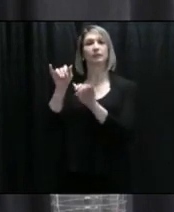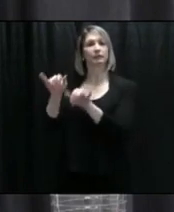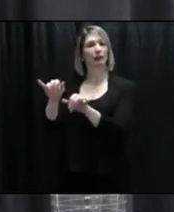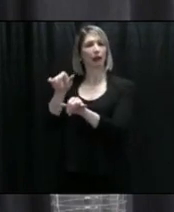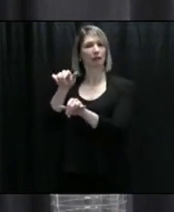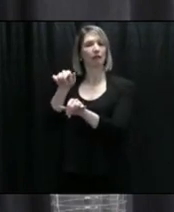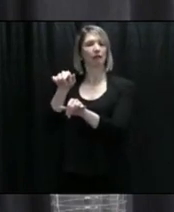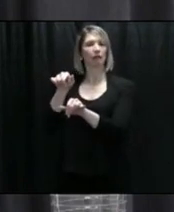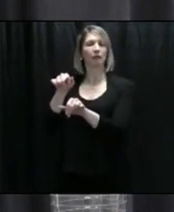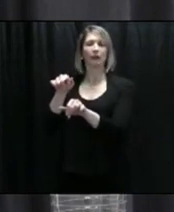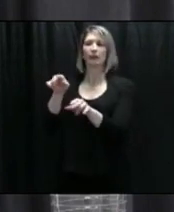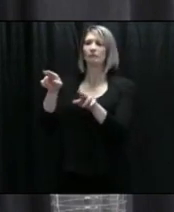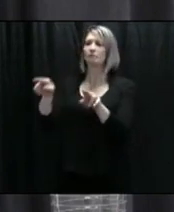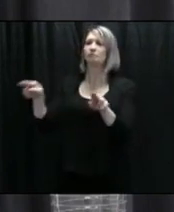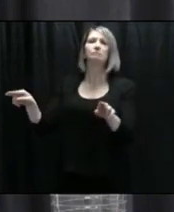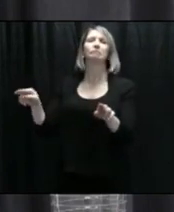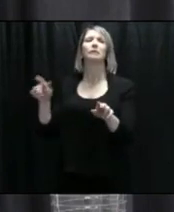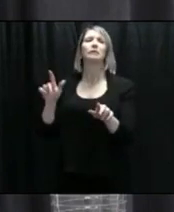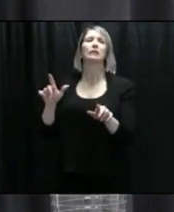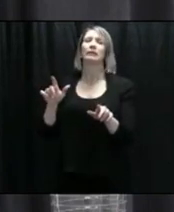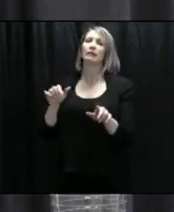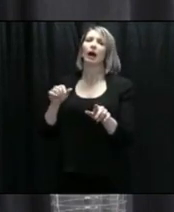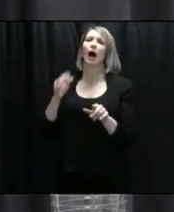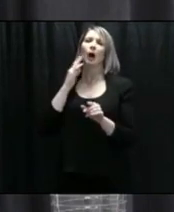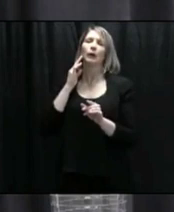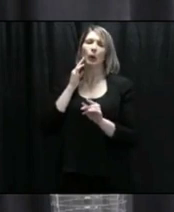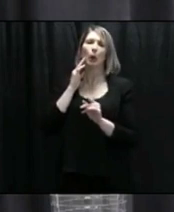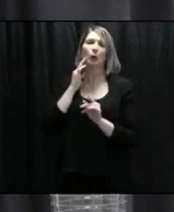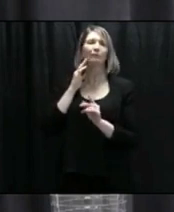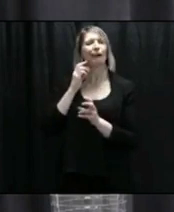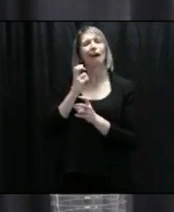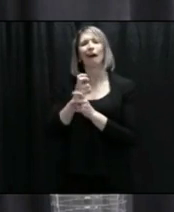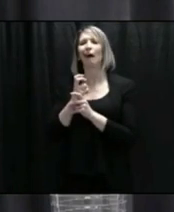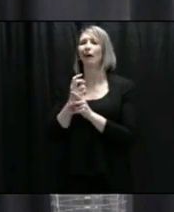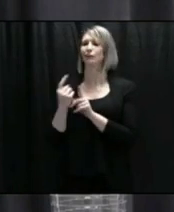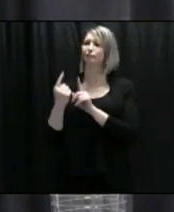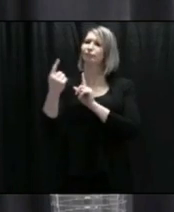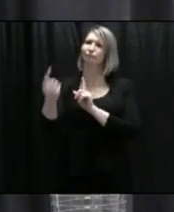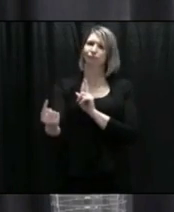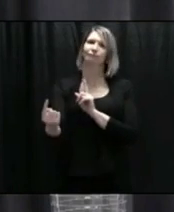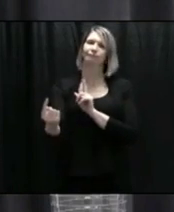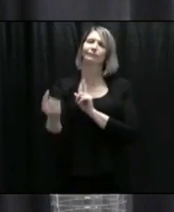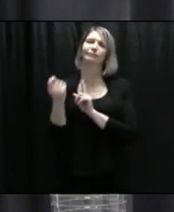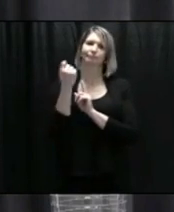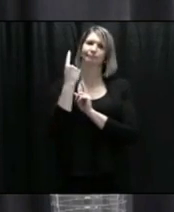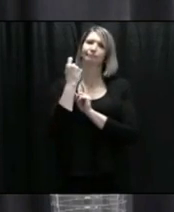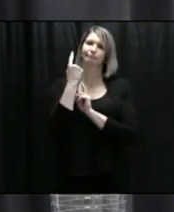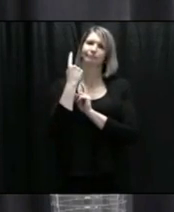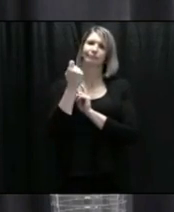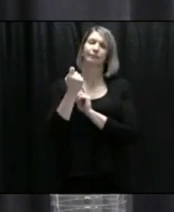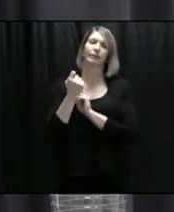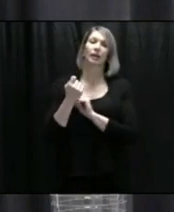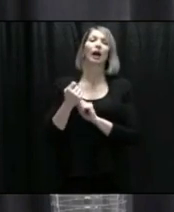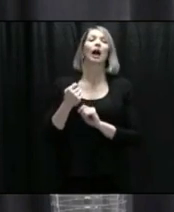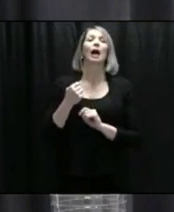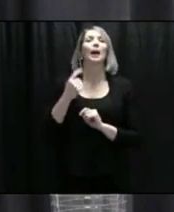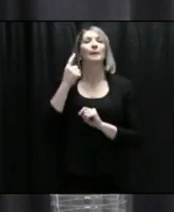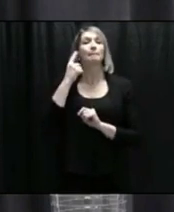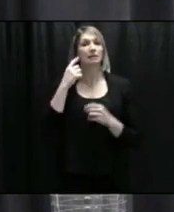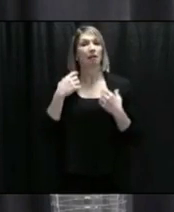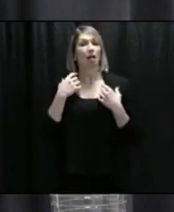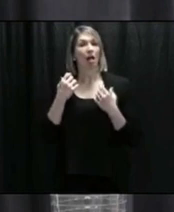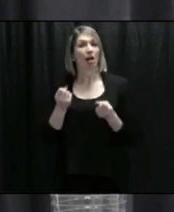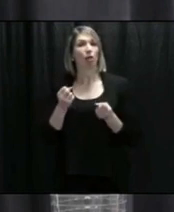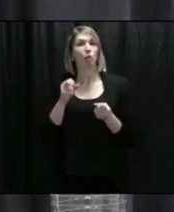as being problematic. I can accept that the nature of looking after patients with mental health or addictions